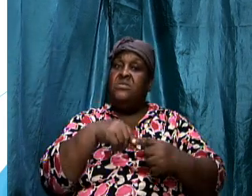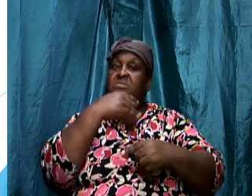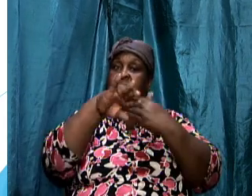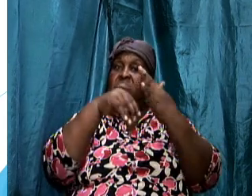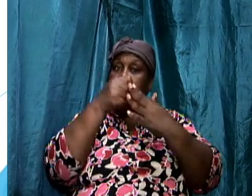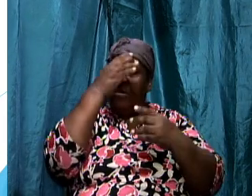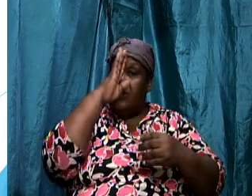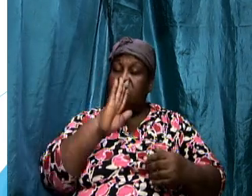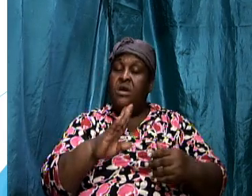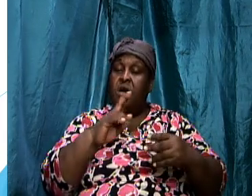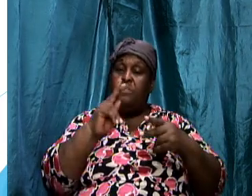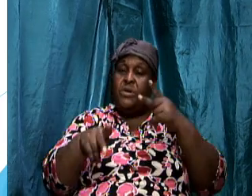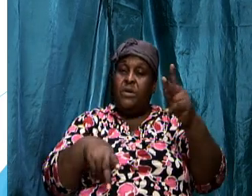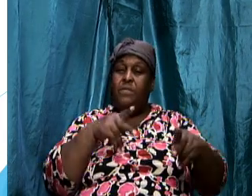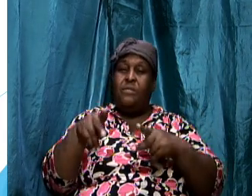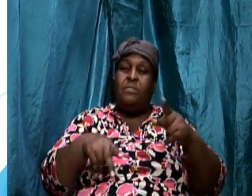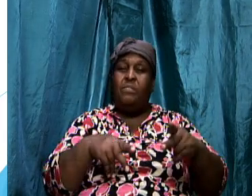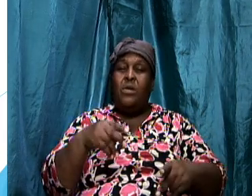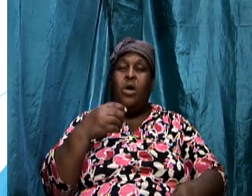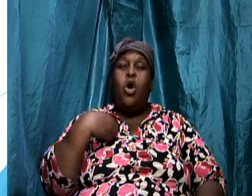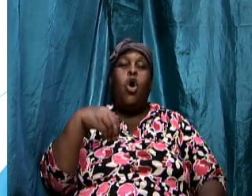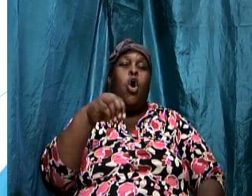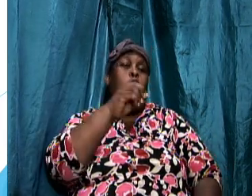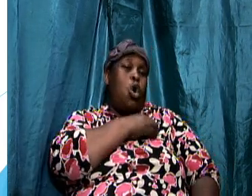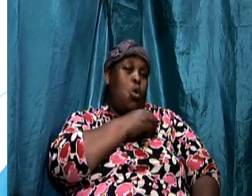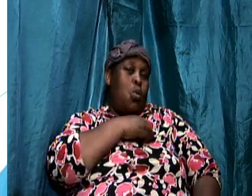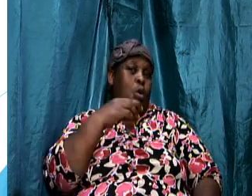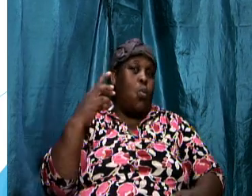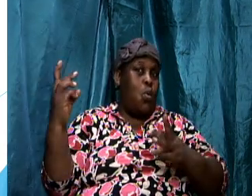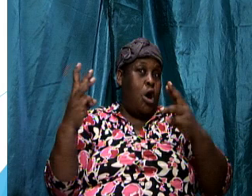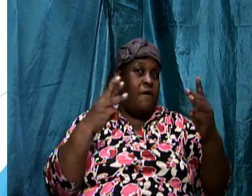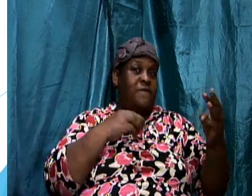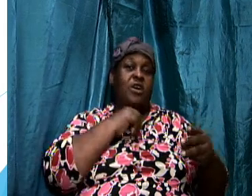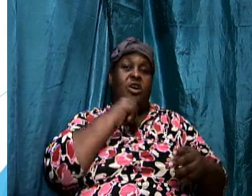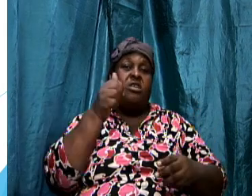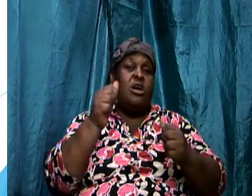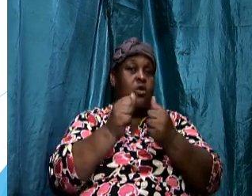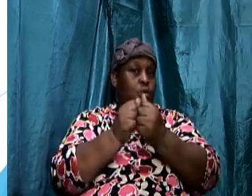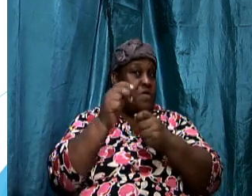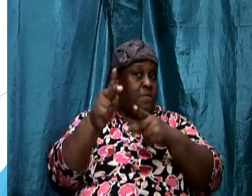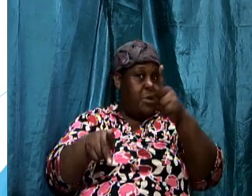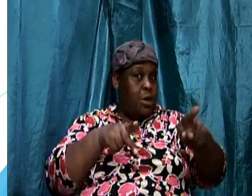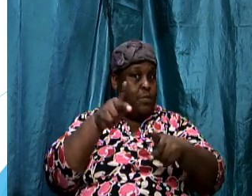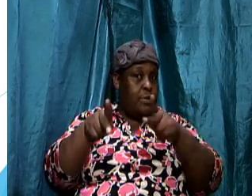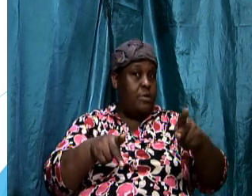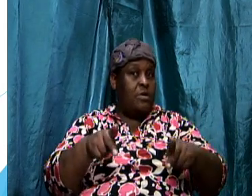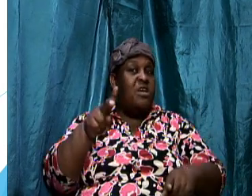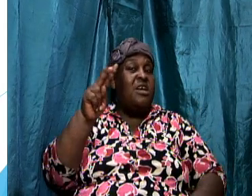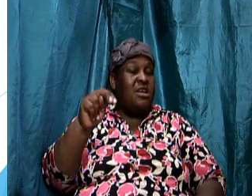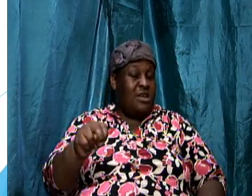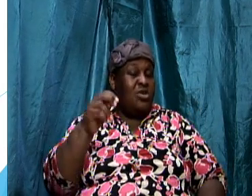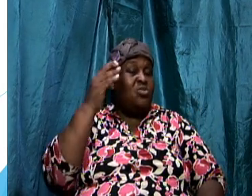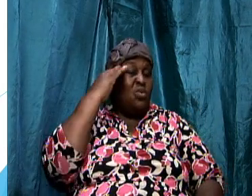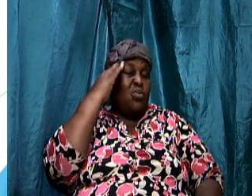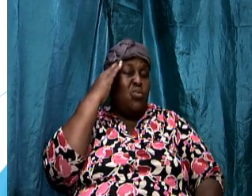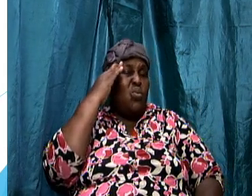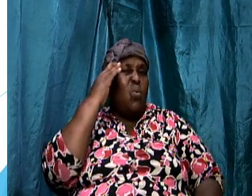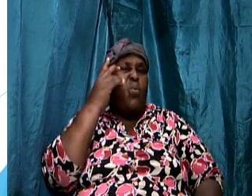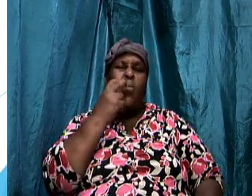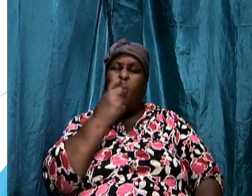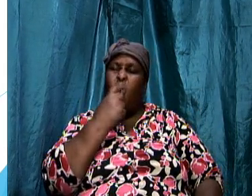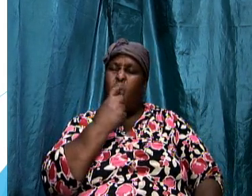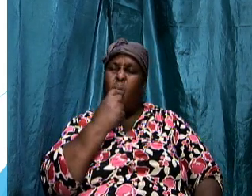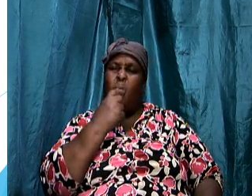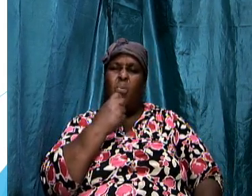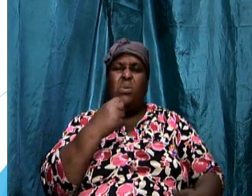warfare is not against flesh and blood we need to know who the enemy is and the enemy is against a